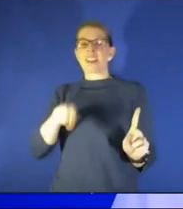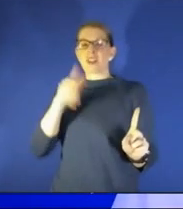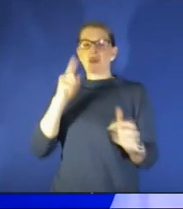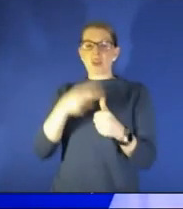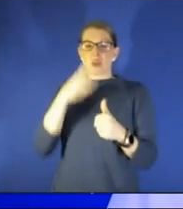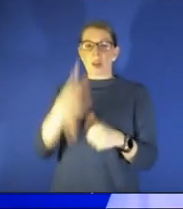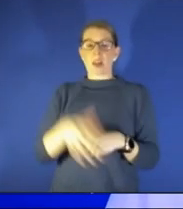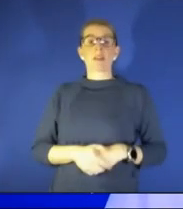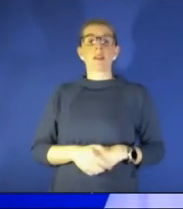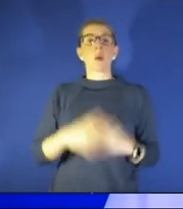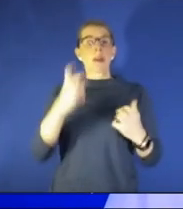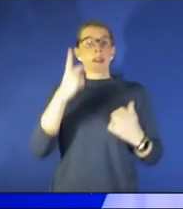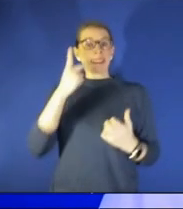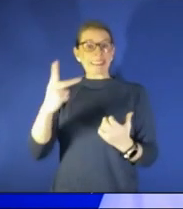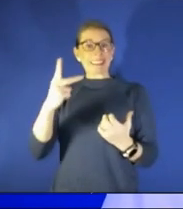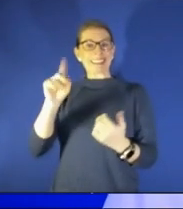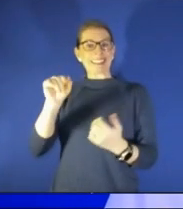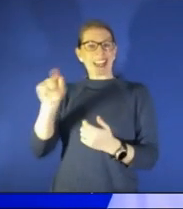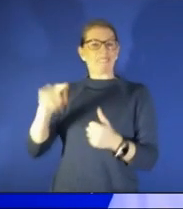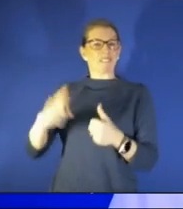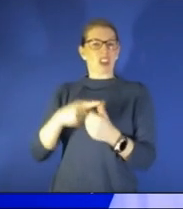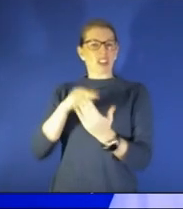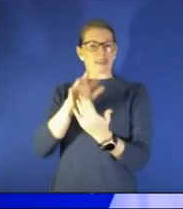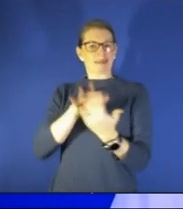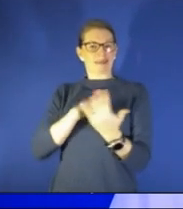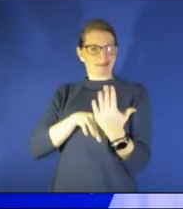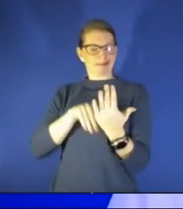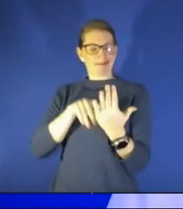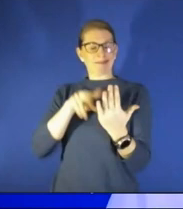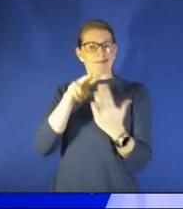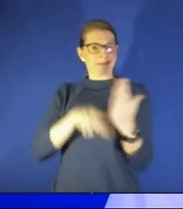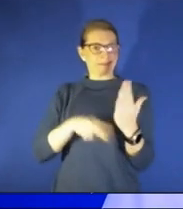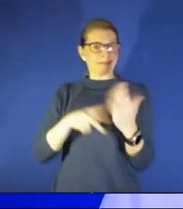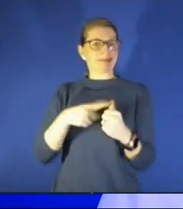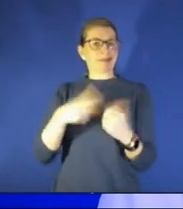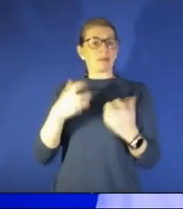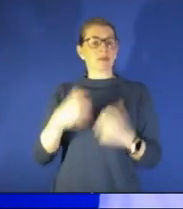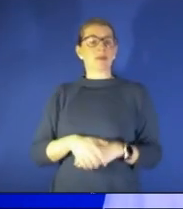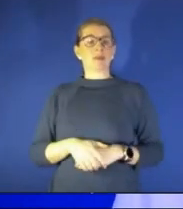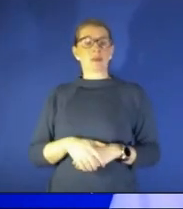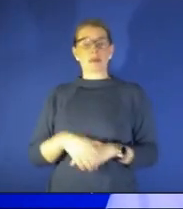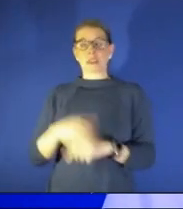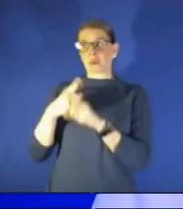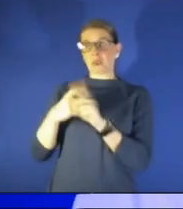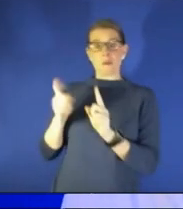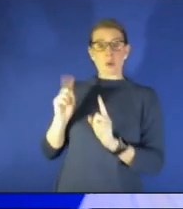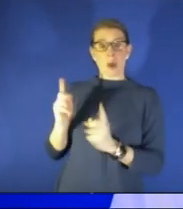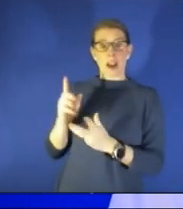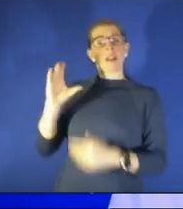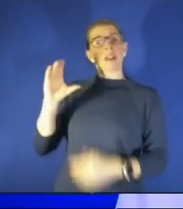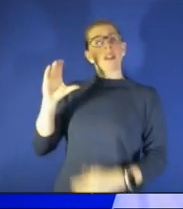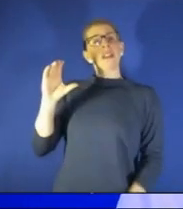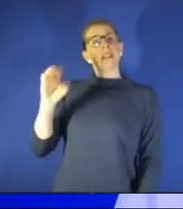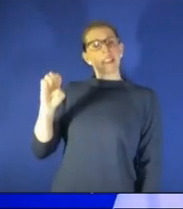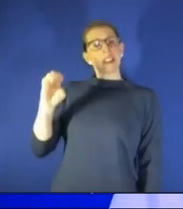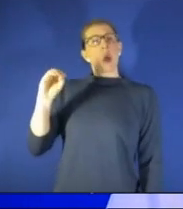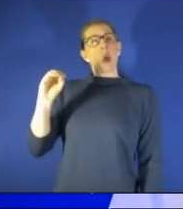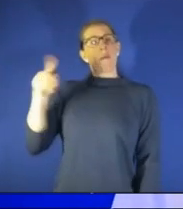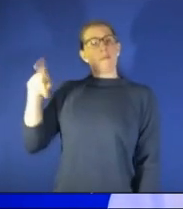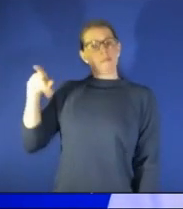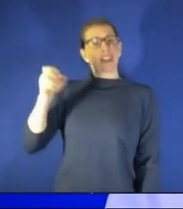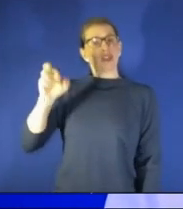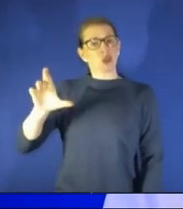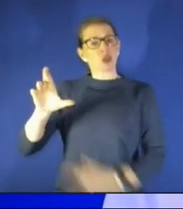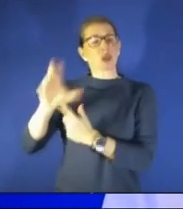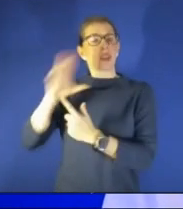the data i think we have to understand where this uh quote is coming from we know it's the ceo of pfizer we know they have done a great service